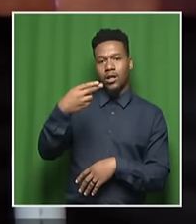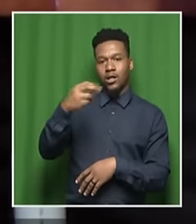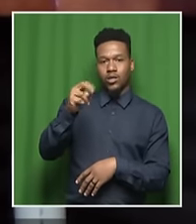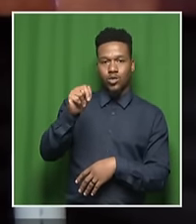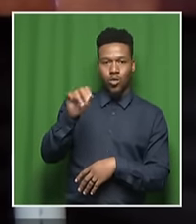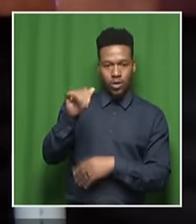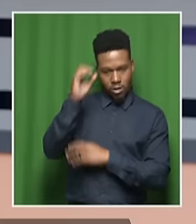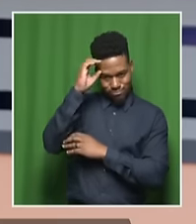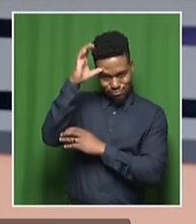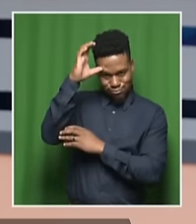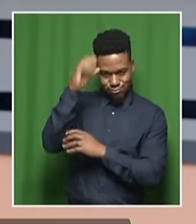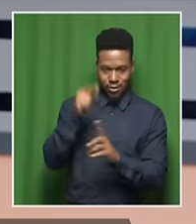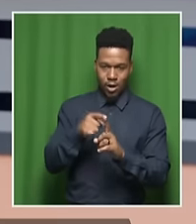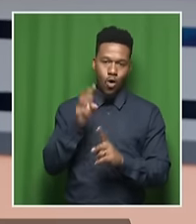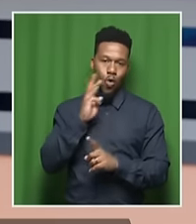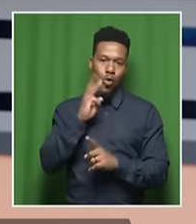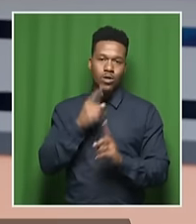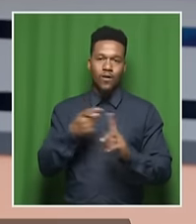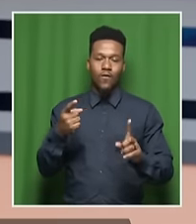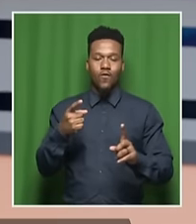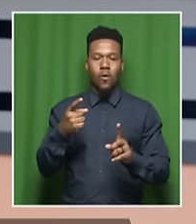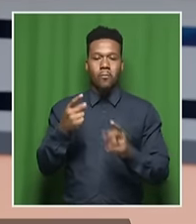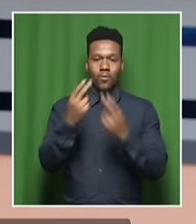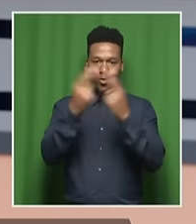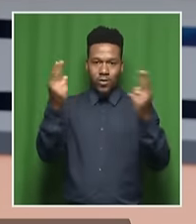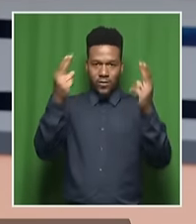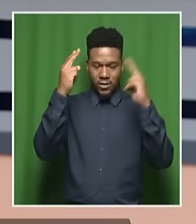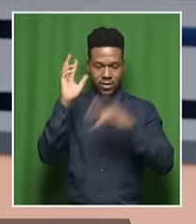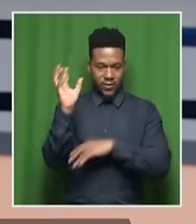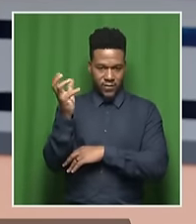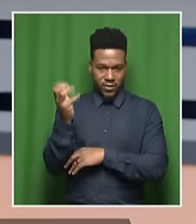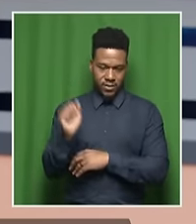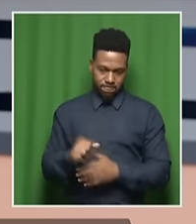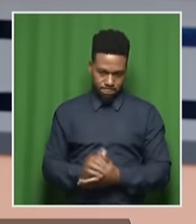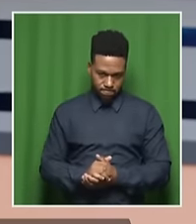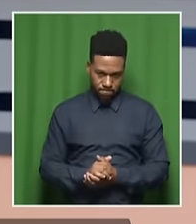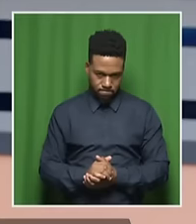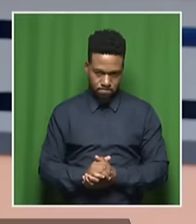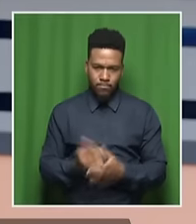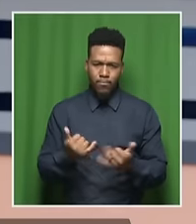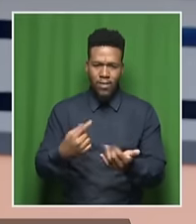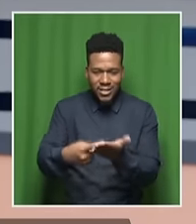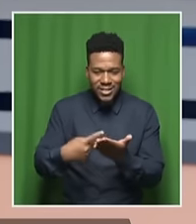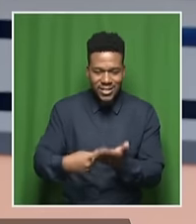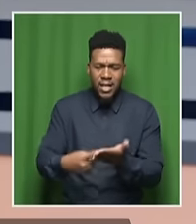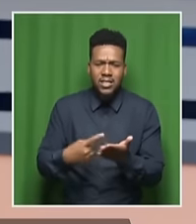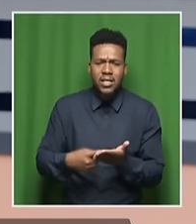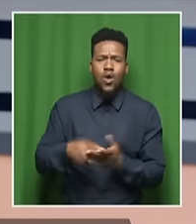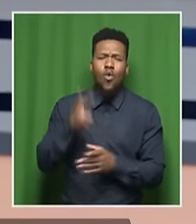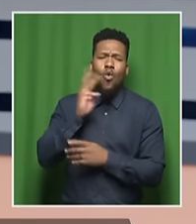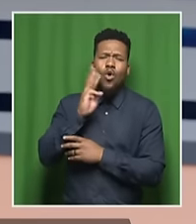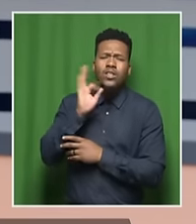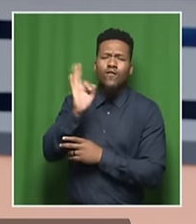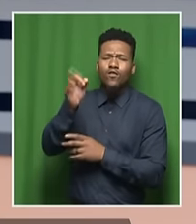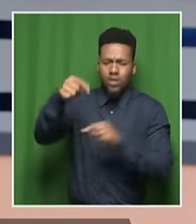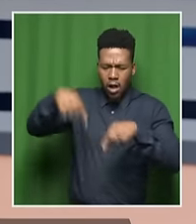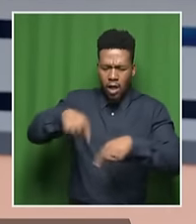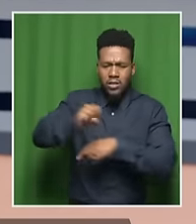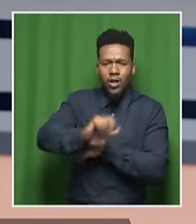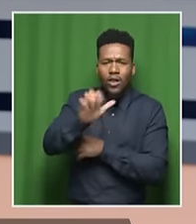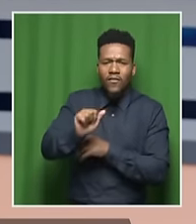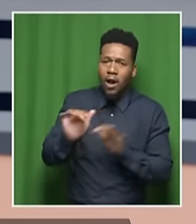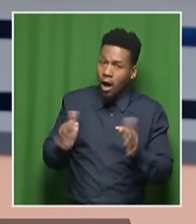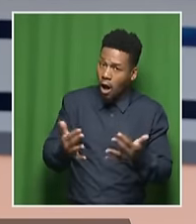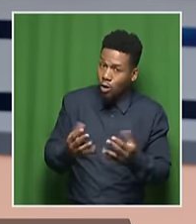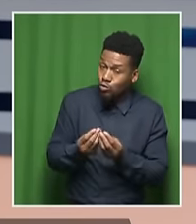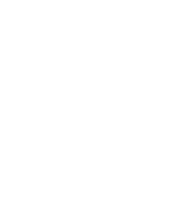expert from the University of the Free State Center for Environmental Management, discussing the future of water in South Africa, the situation, but